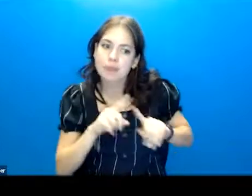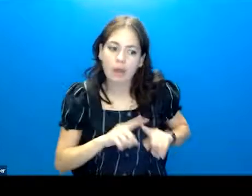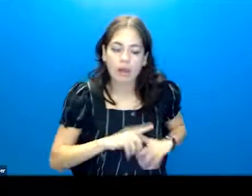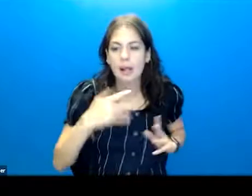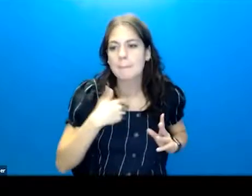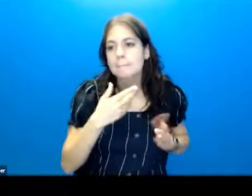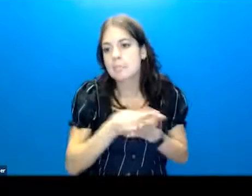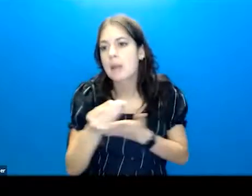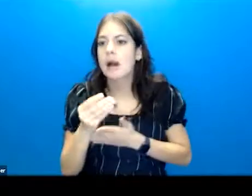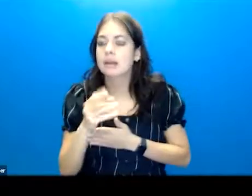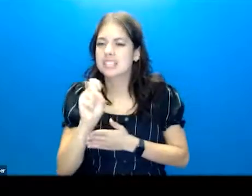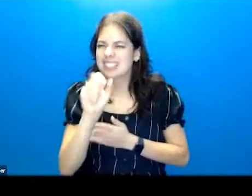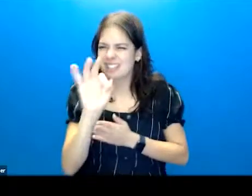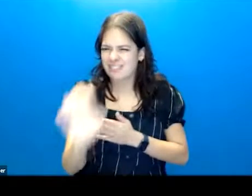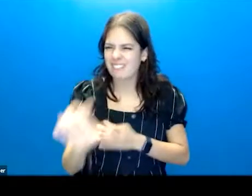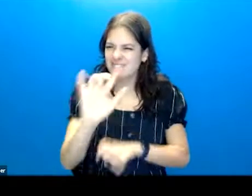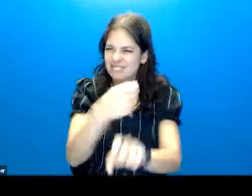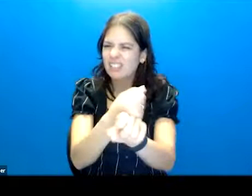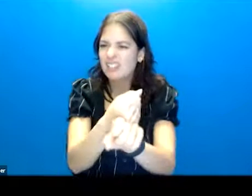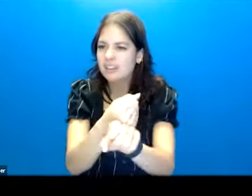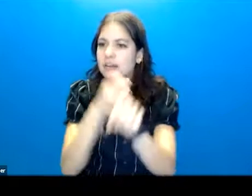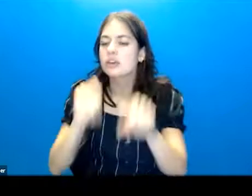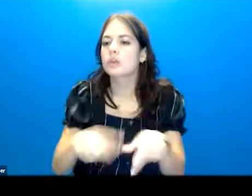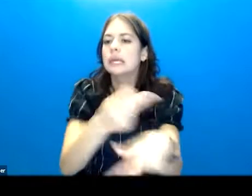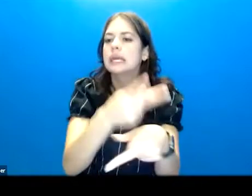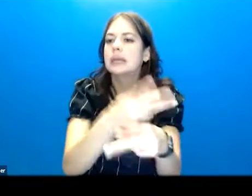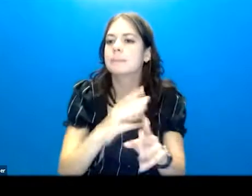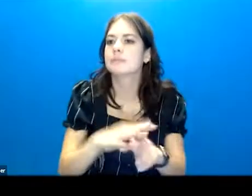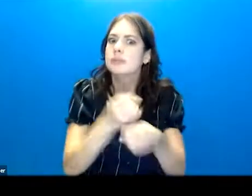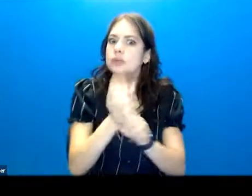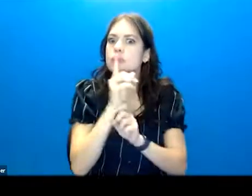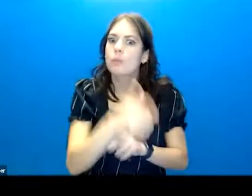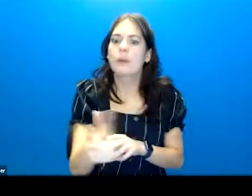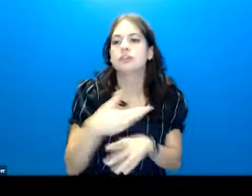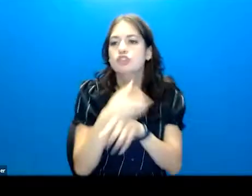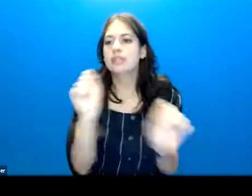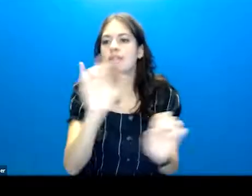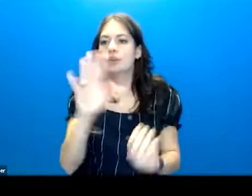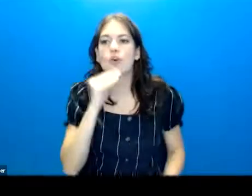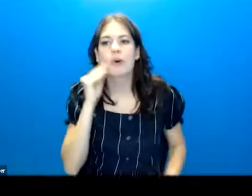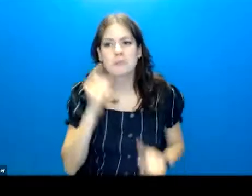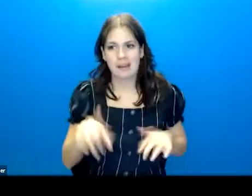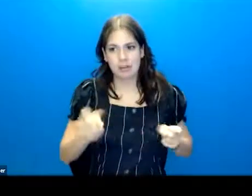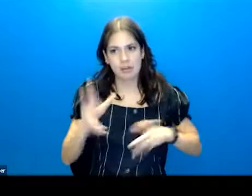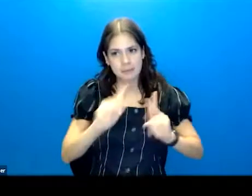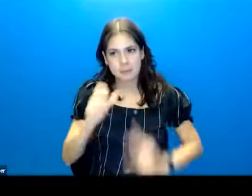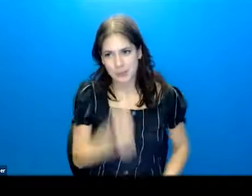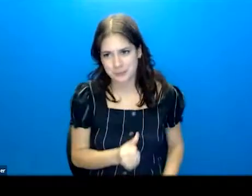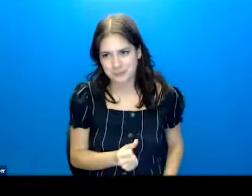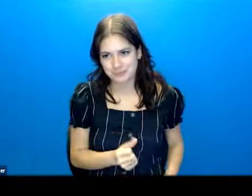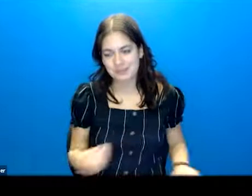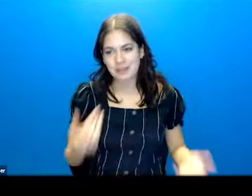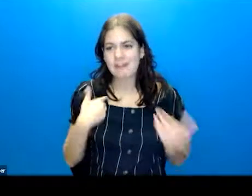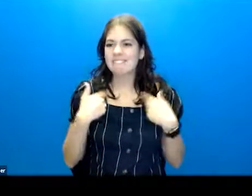considering buying, like, a safe. You can keep weapons safely in your home, but a lot of folks don't. So having